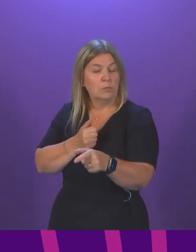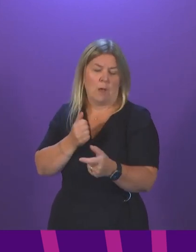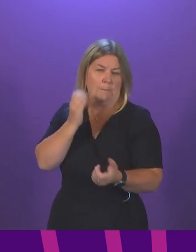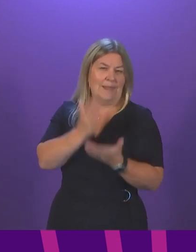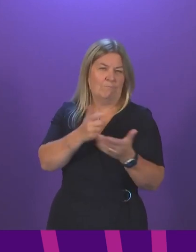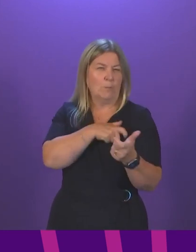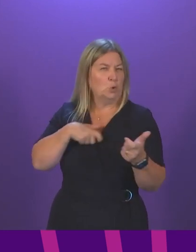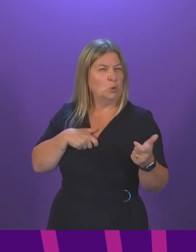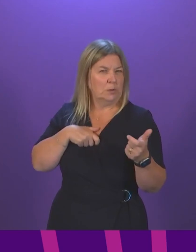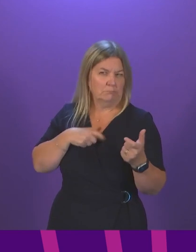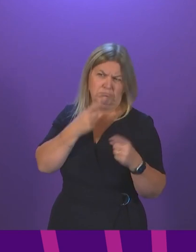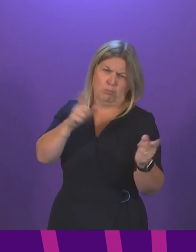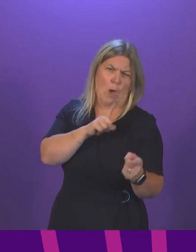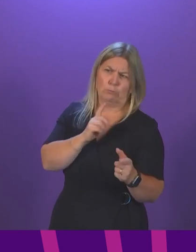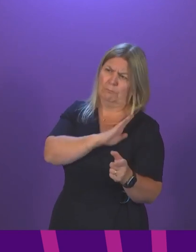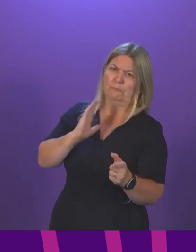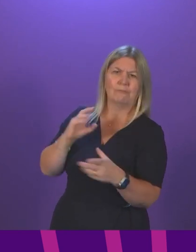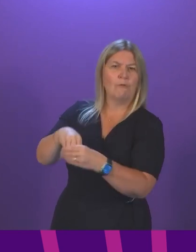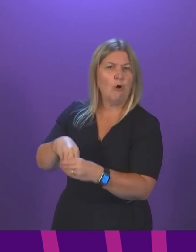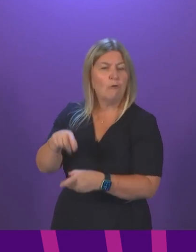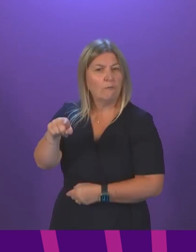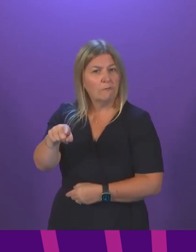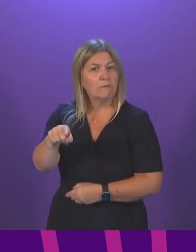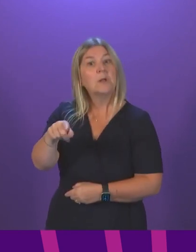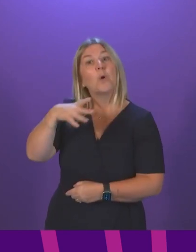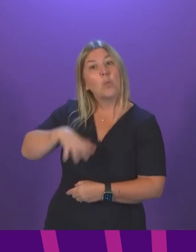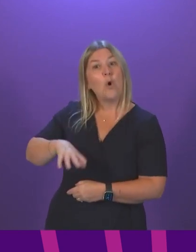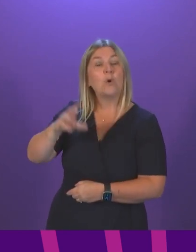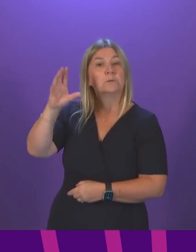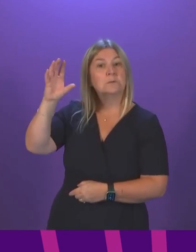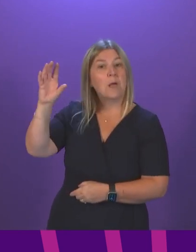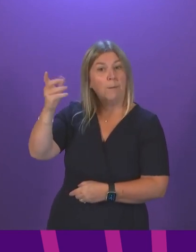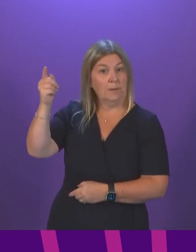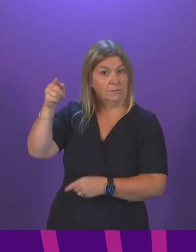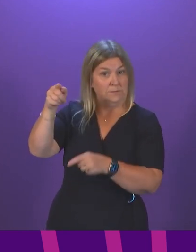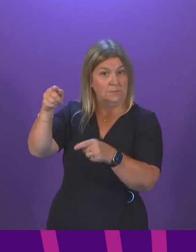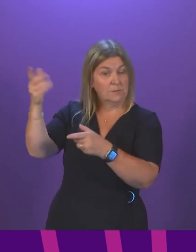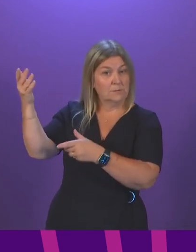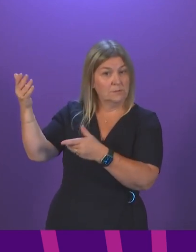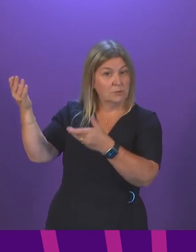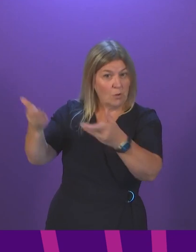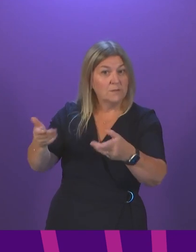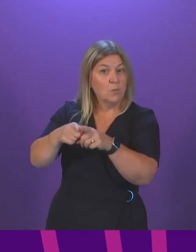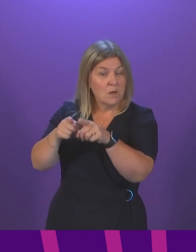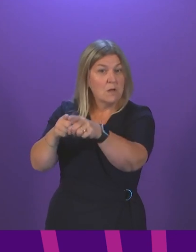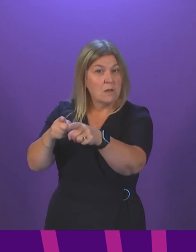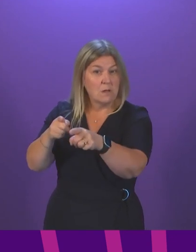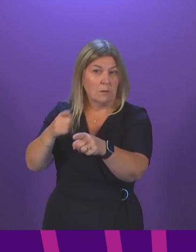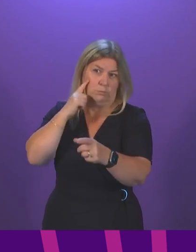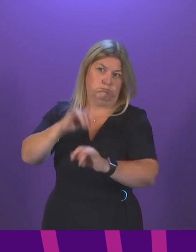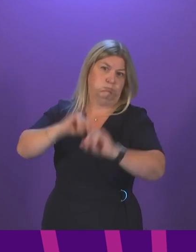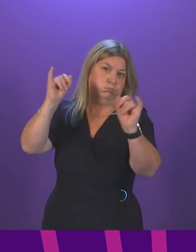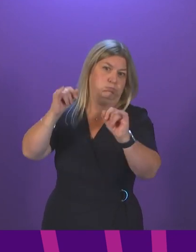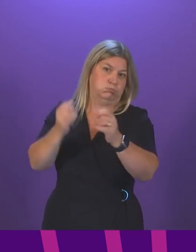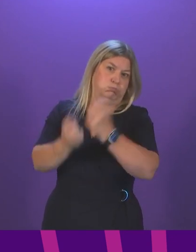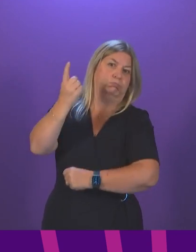and they are also asking for the ambulance service to declare a excuse me, major incident status and we support those